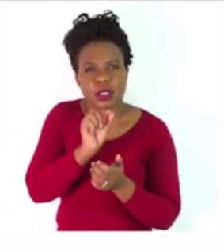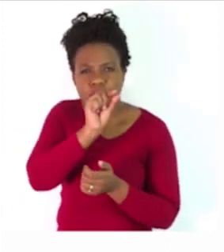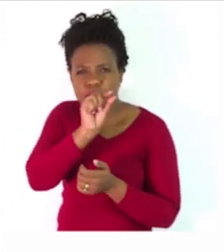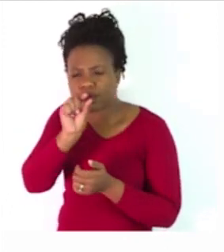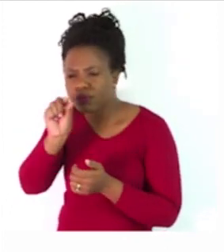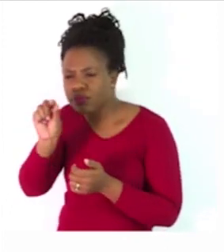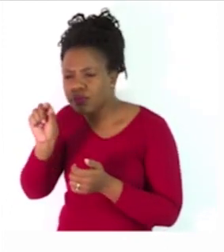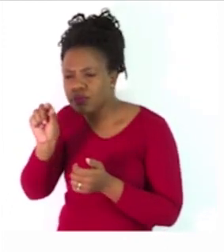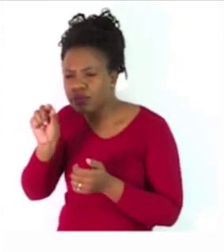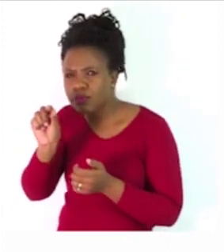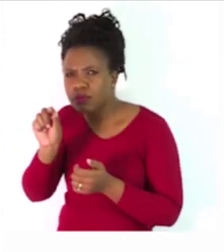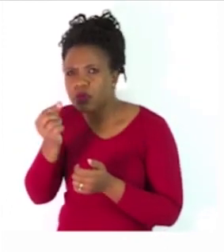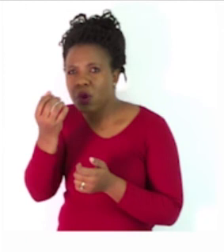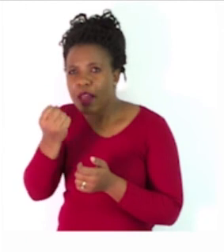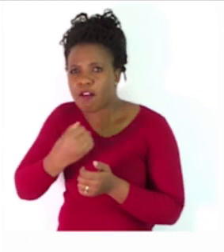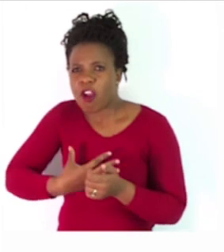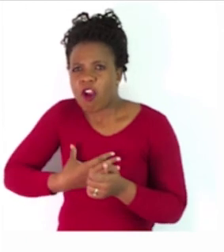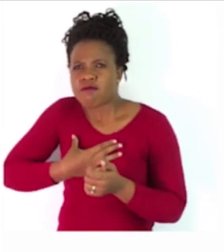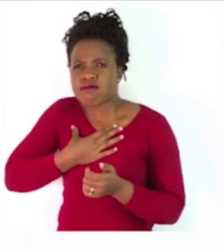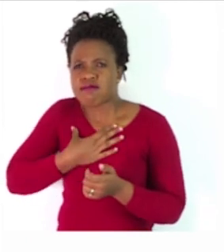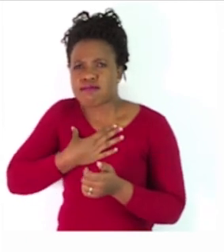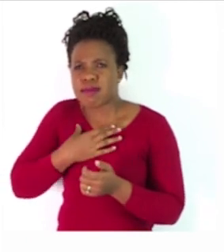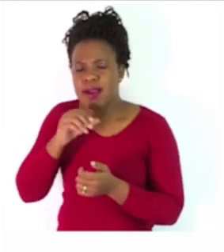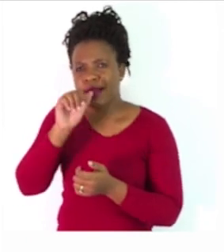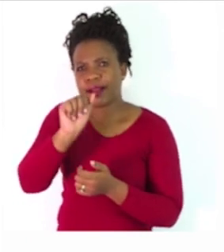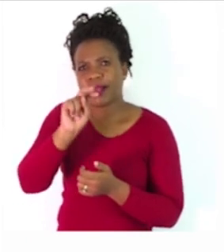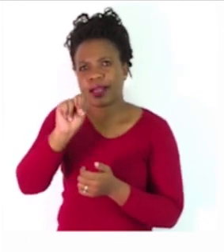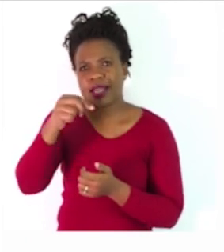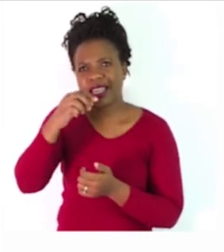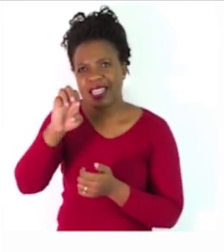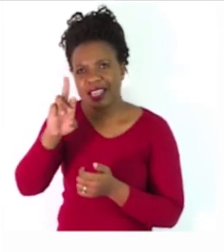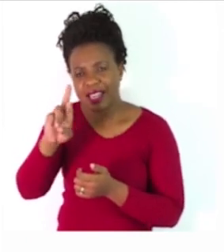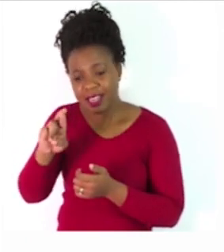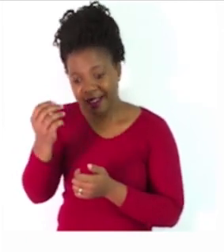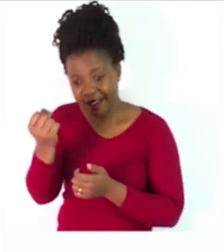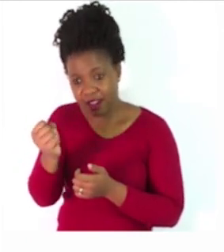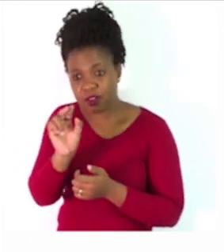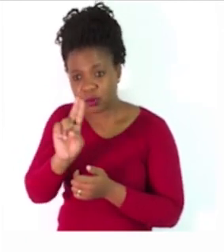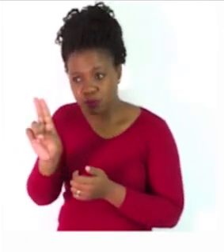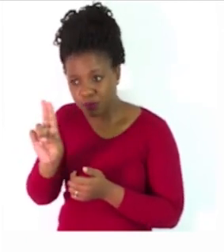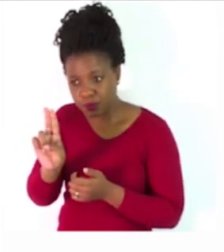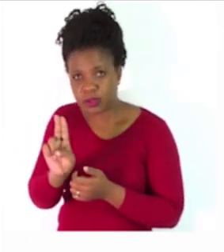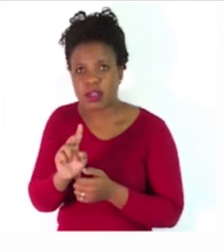there's also anger. You color that as well. So, boys and girls,